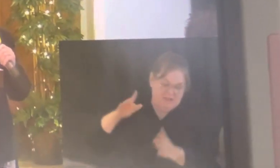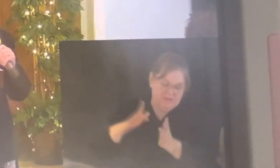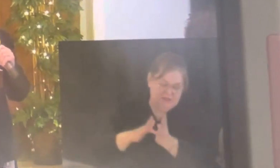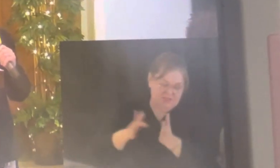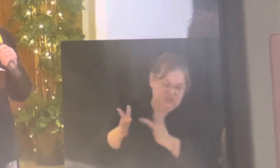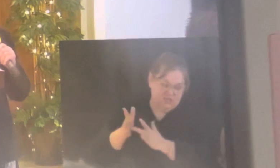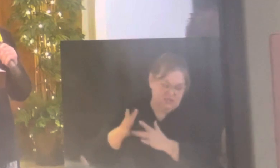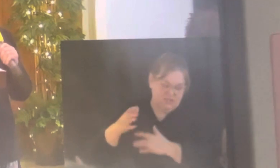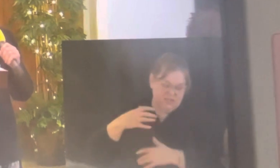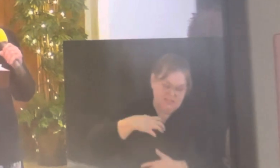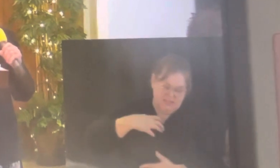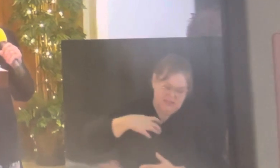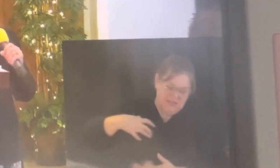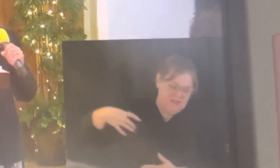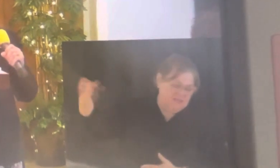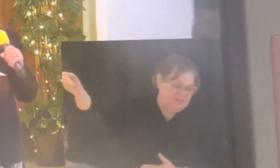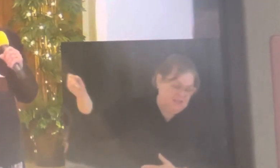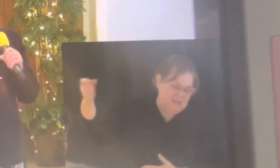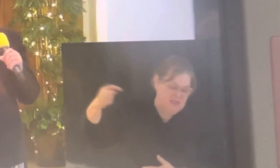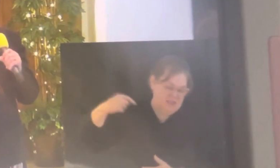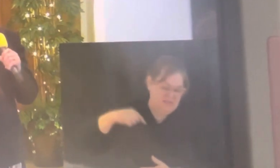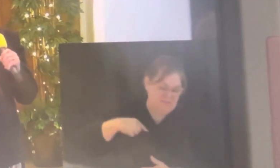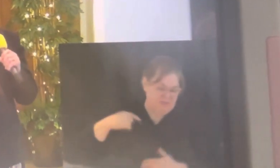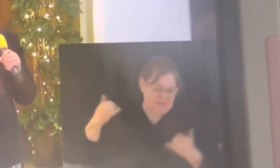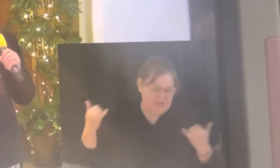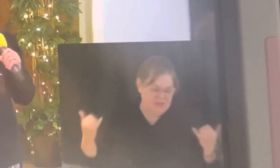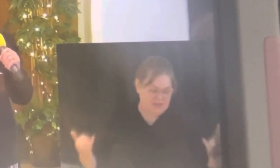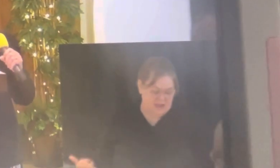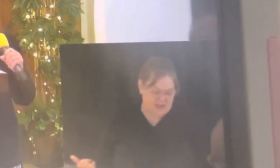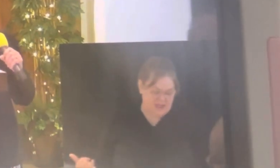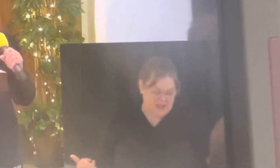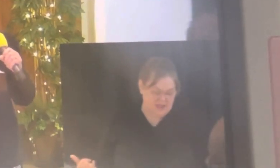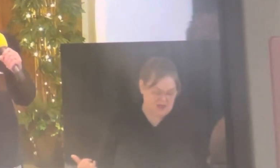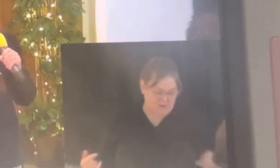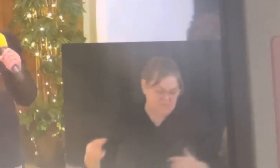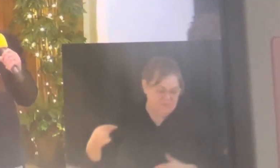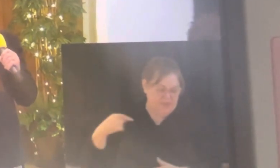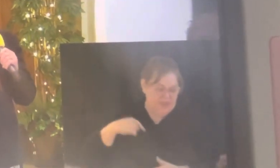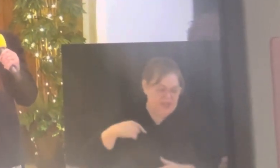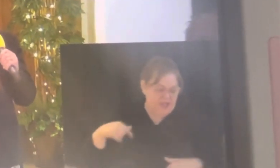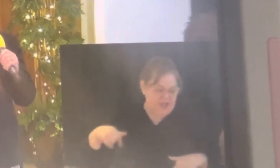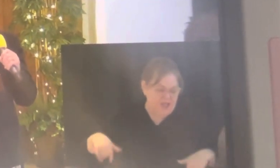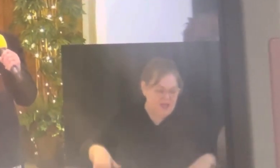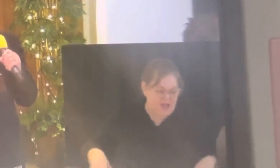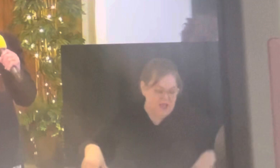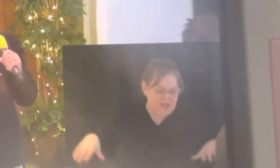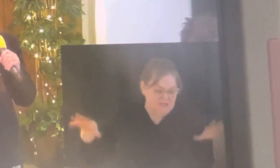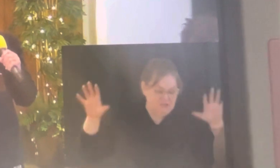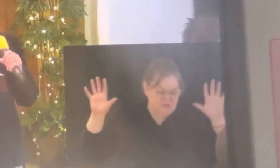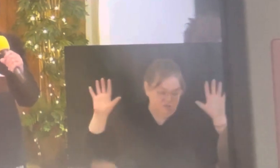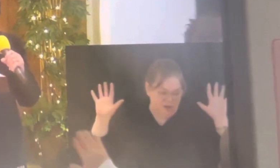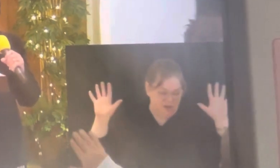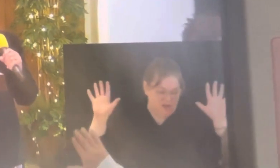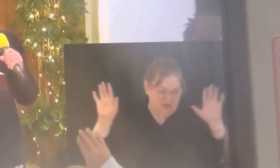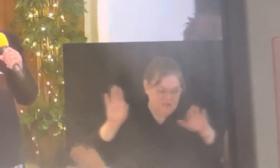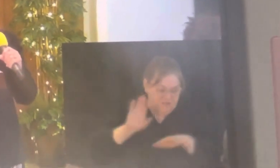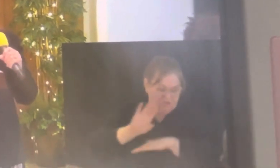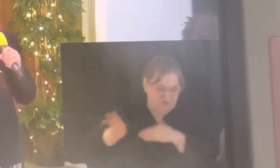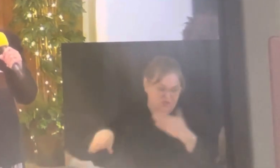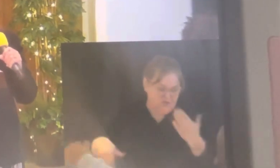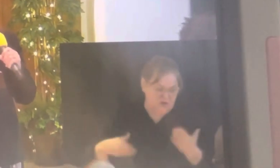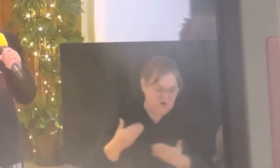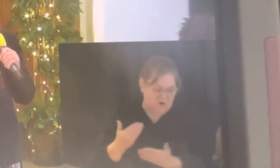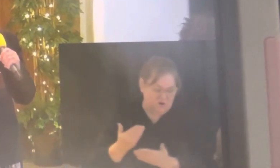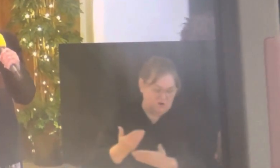me Jesus, take me now. I surrender